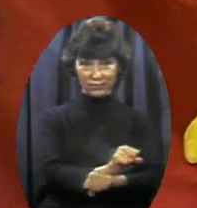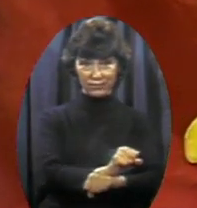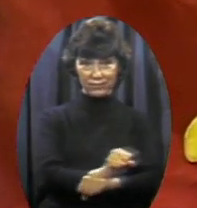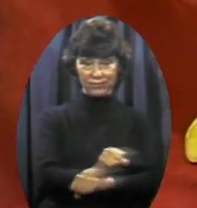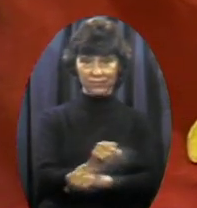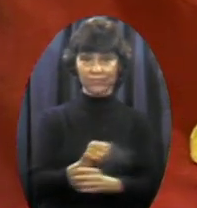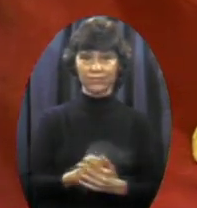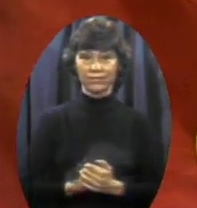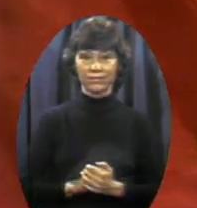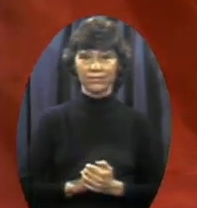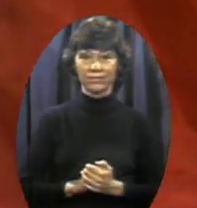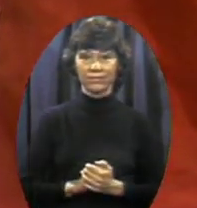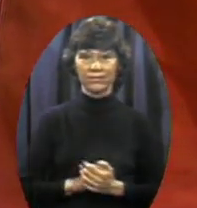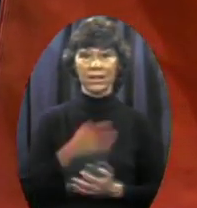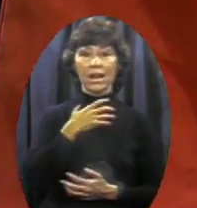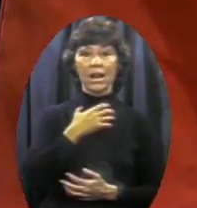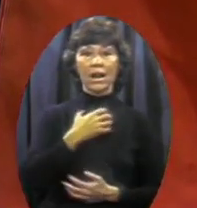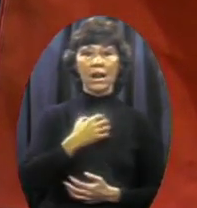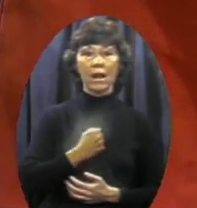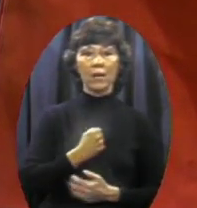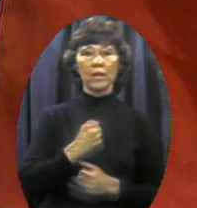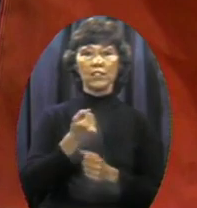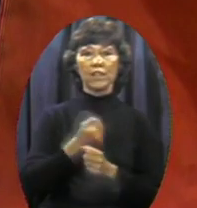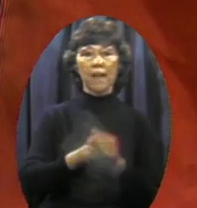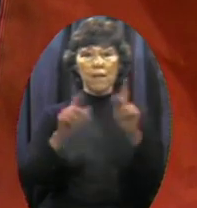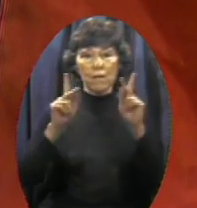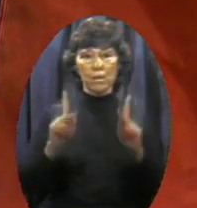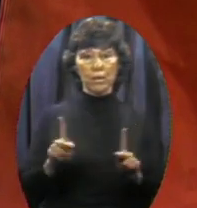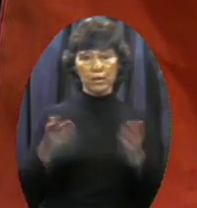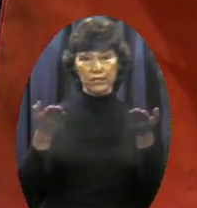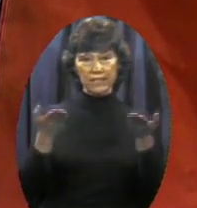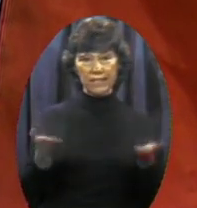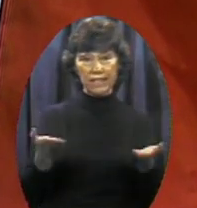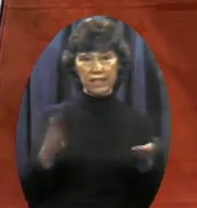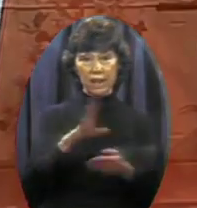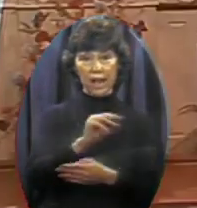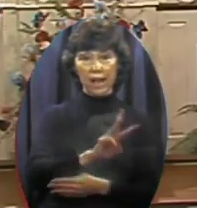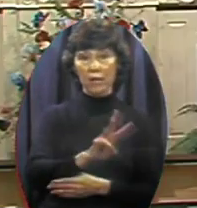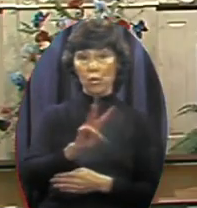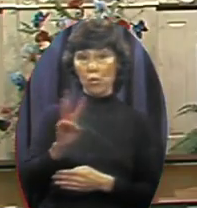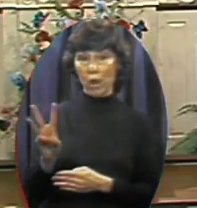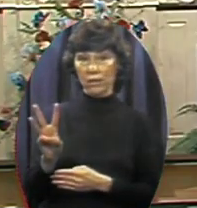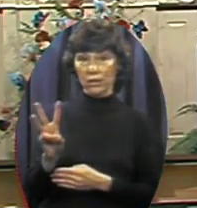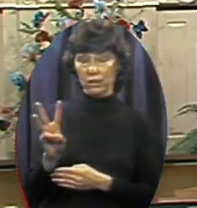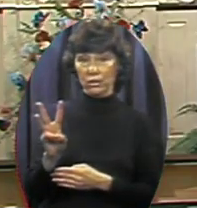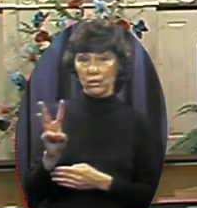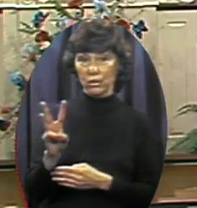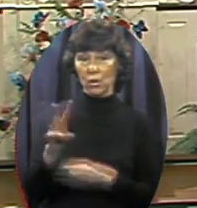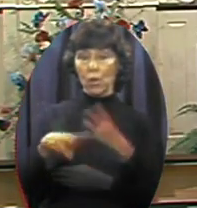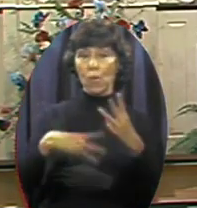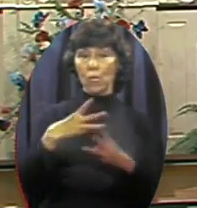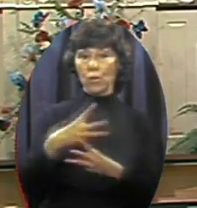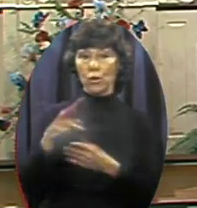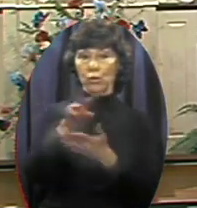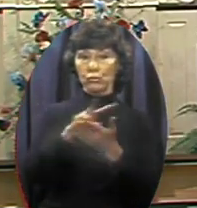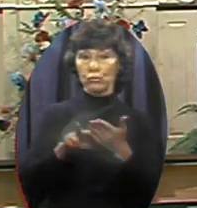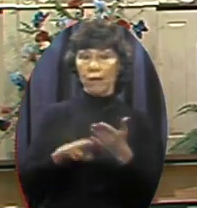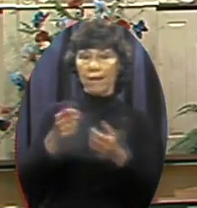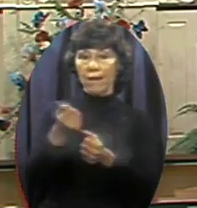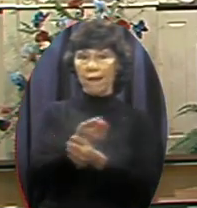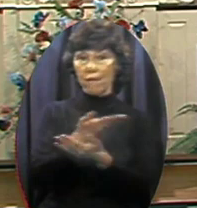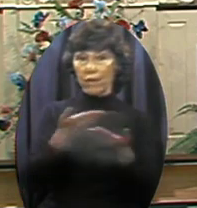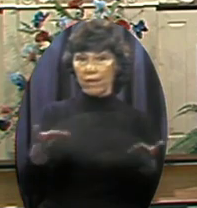I wish everyone here and in the western world Had read everything Solzhenitsyn has said to us Since he was liberated